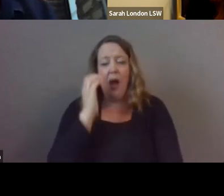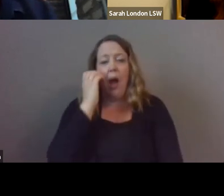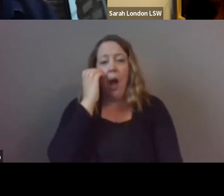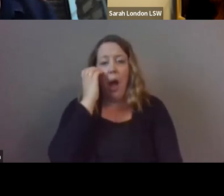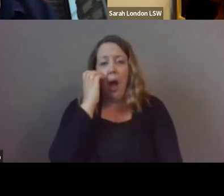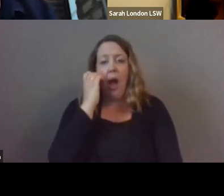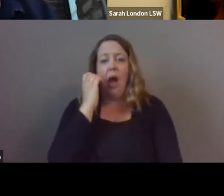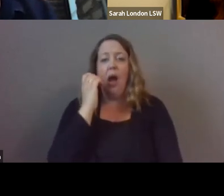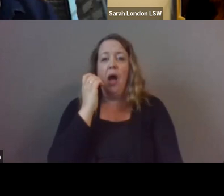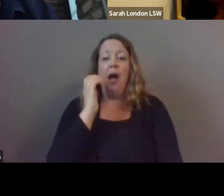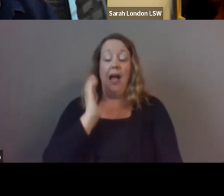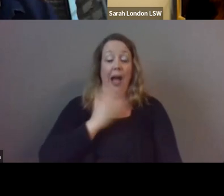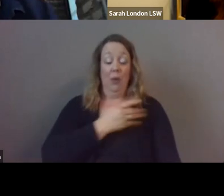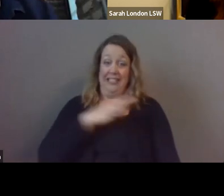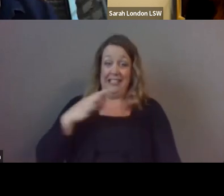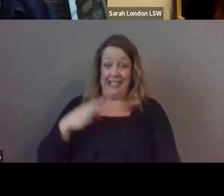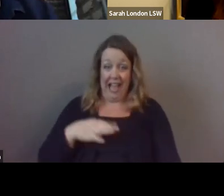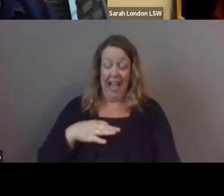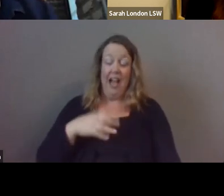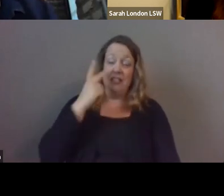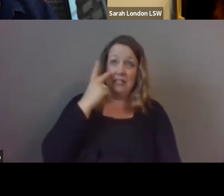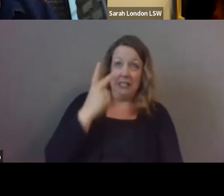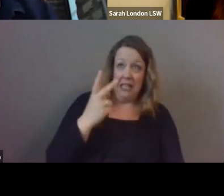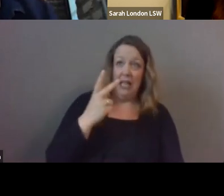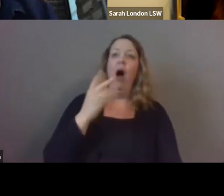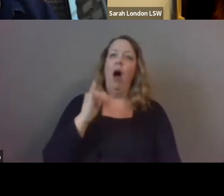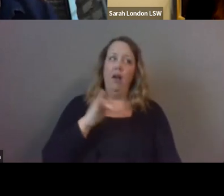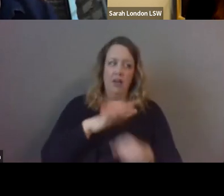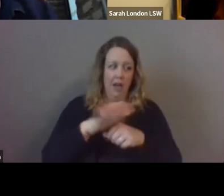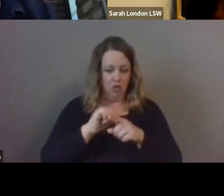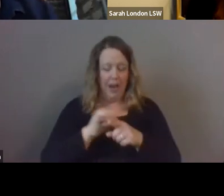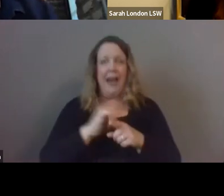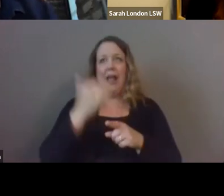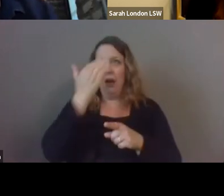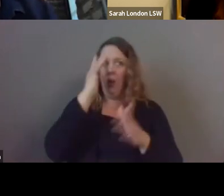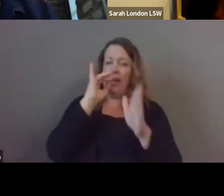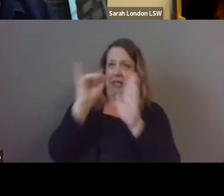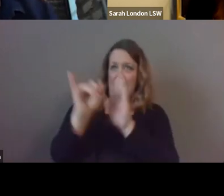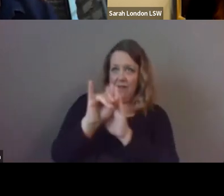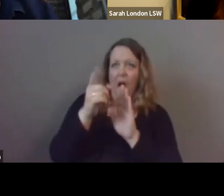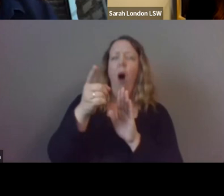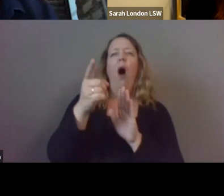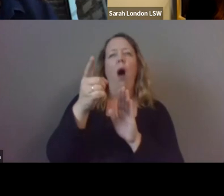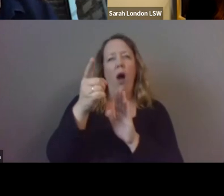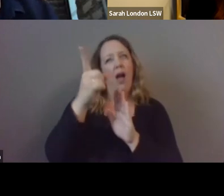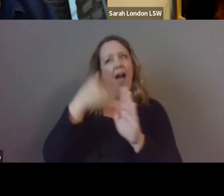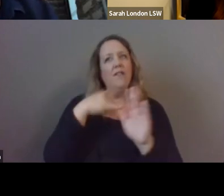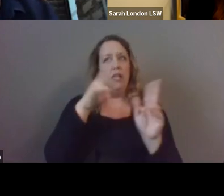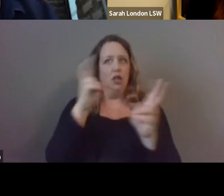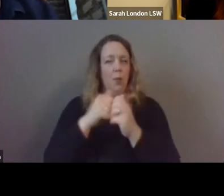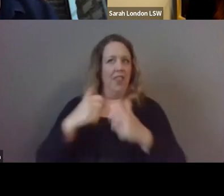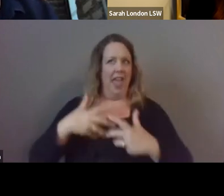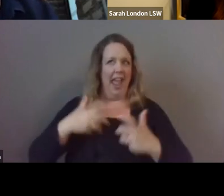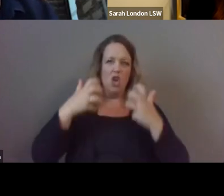staff is has enough training to be able to identify that this child is having issues with the anger